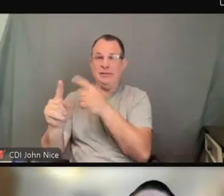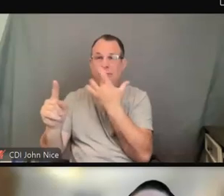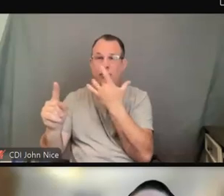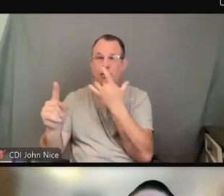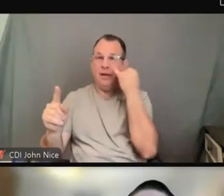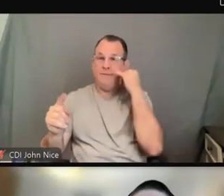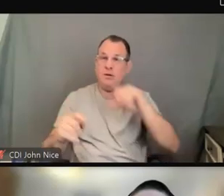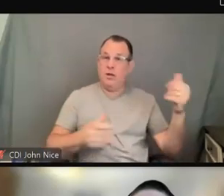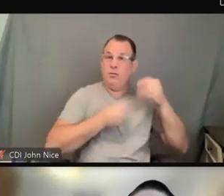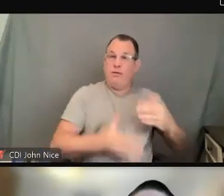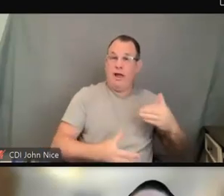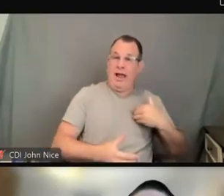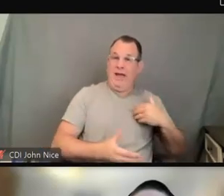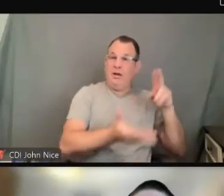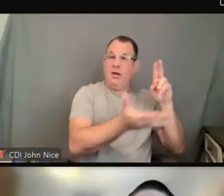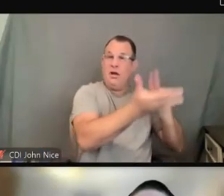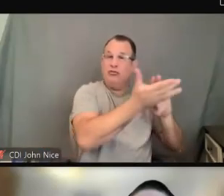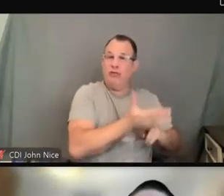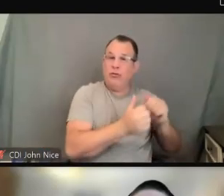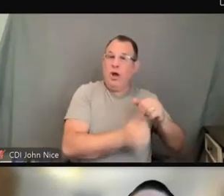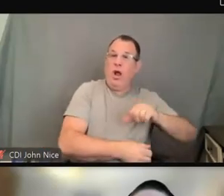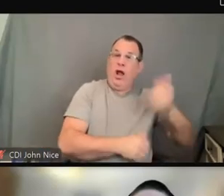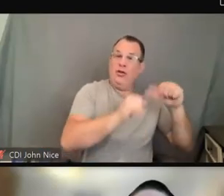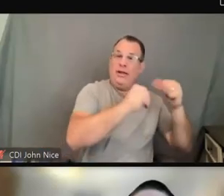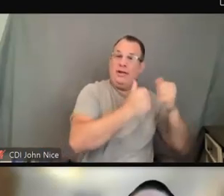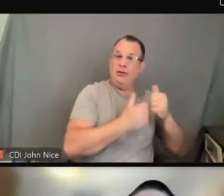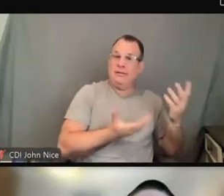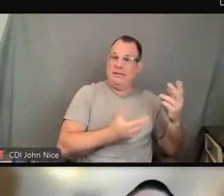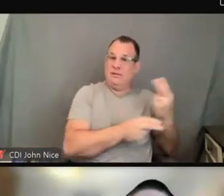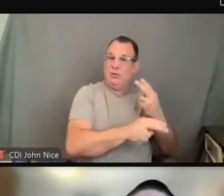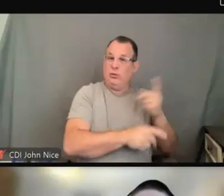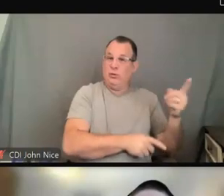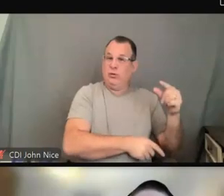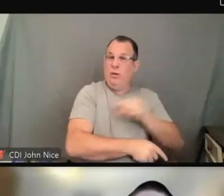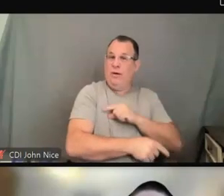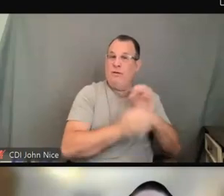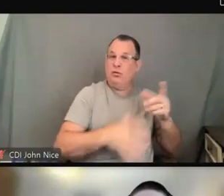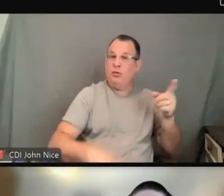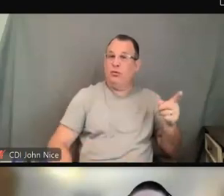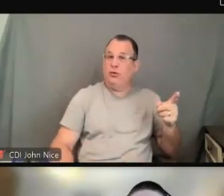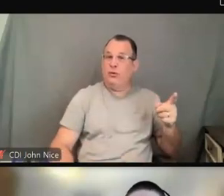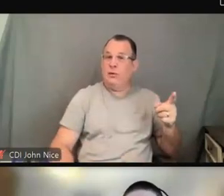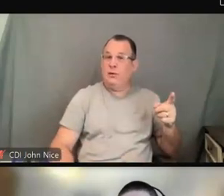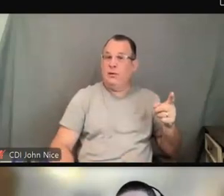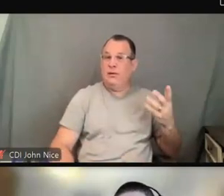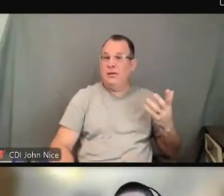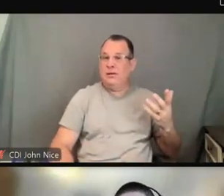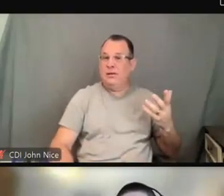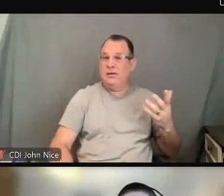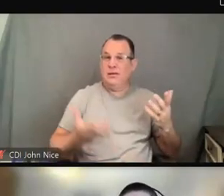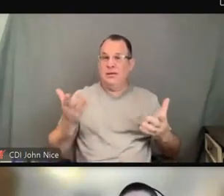with another agency that uses qualified interpreters, the provider may use that agency.